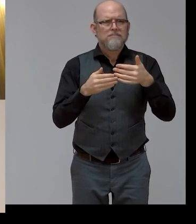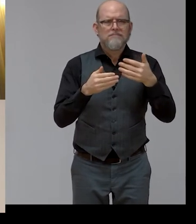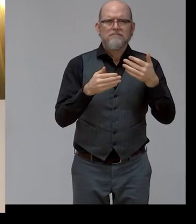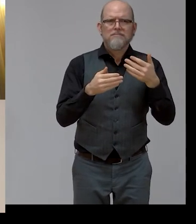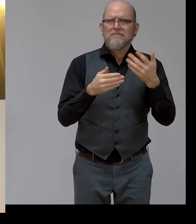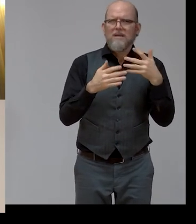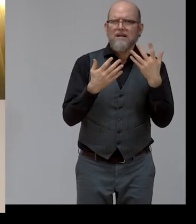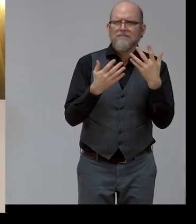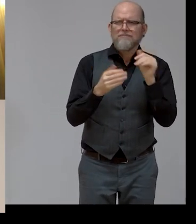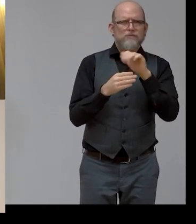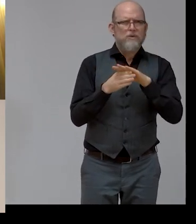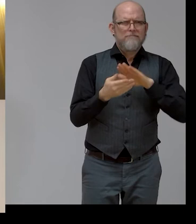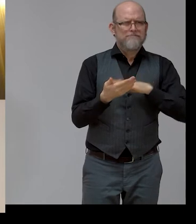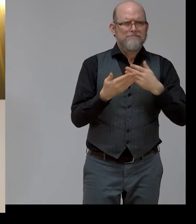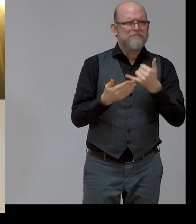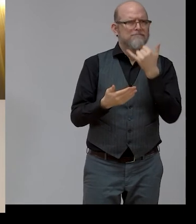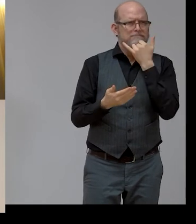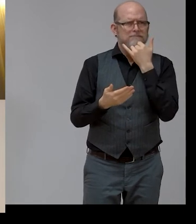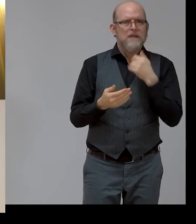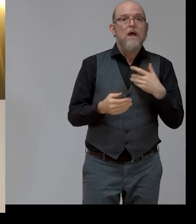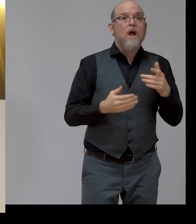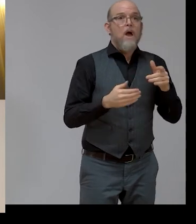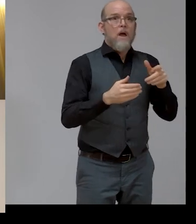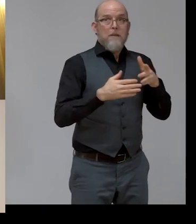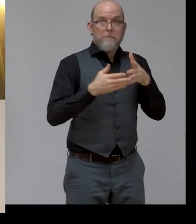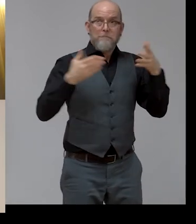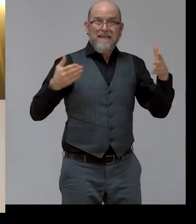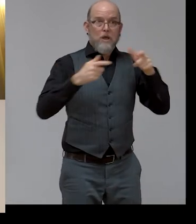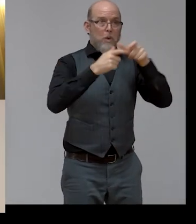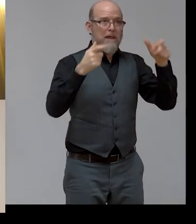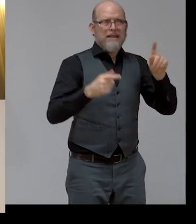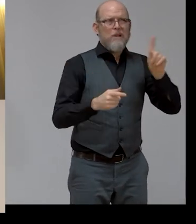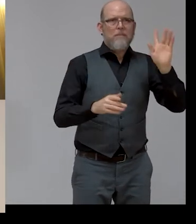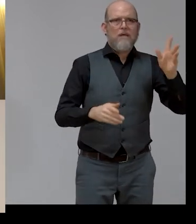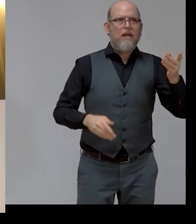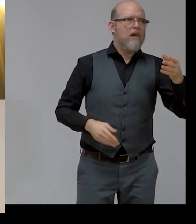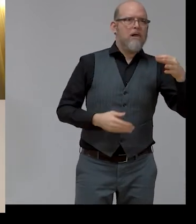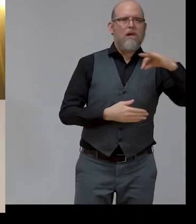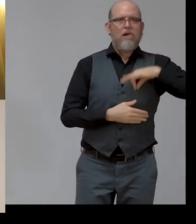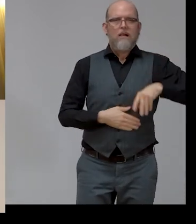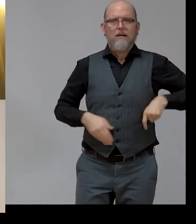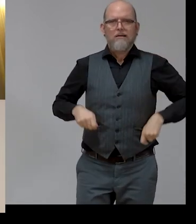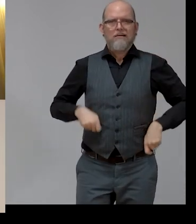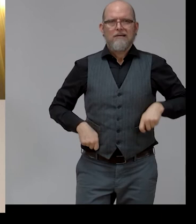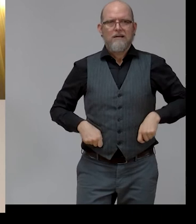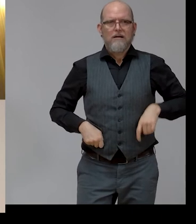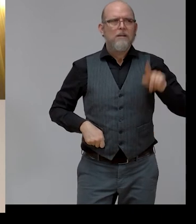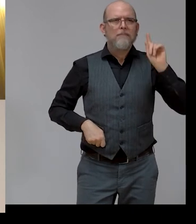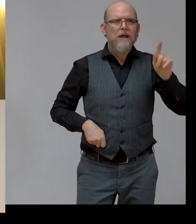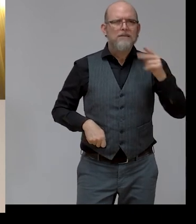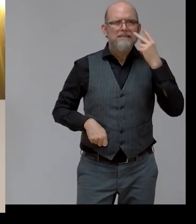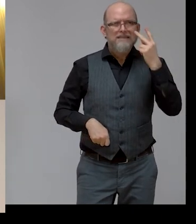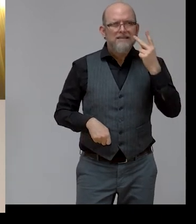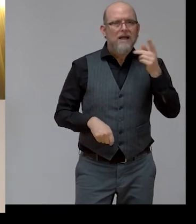doubt will do great things with all this money. But how to make sure that this will be used in an inclusive way.